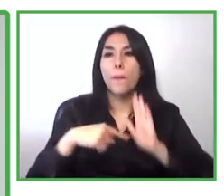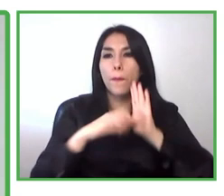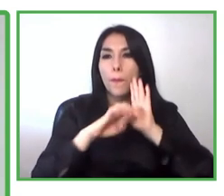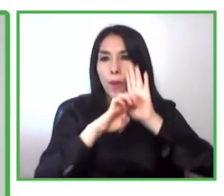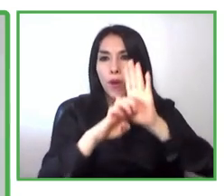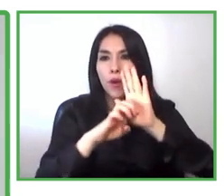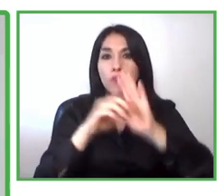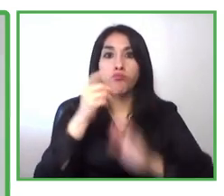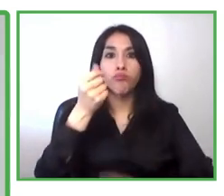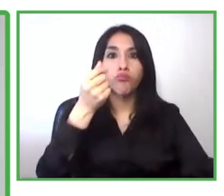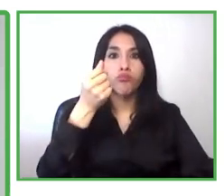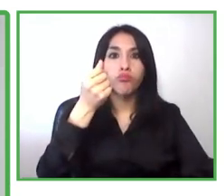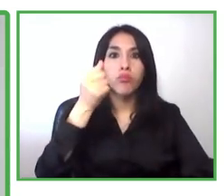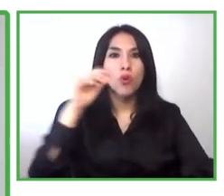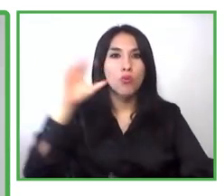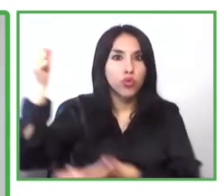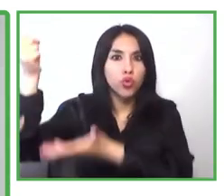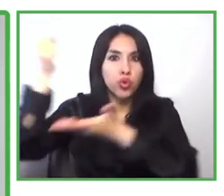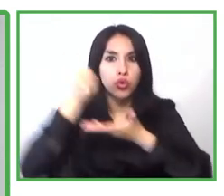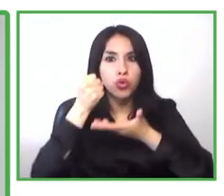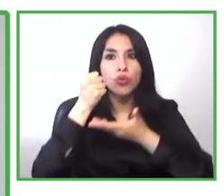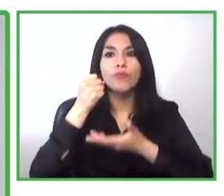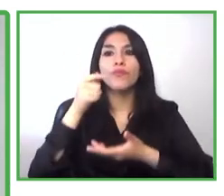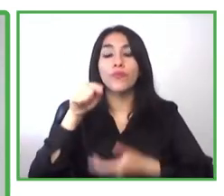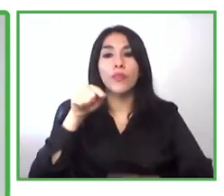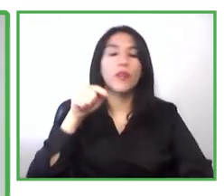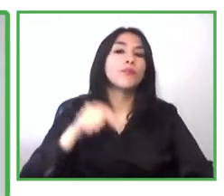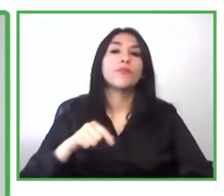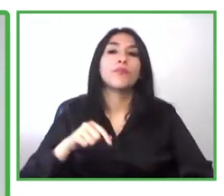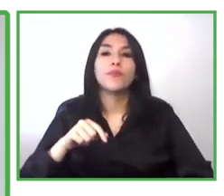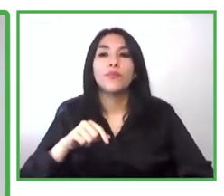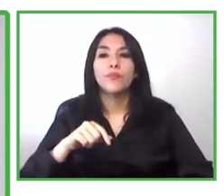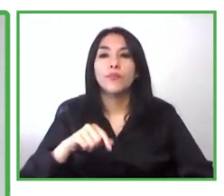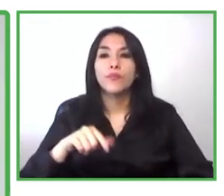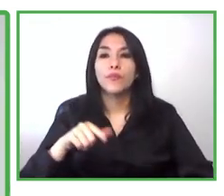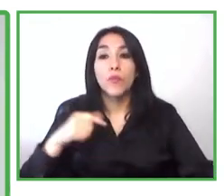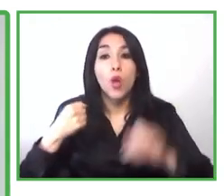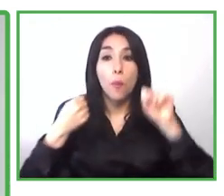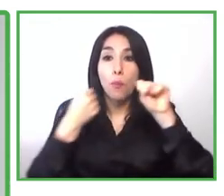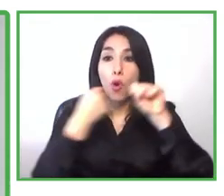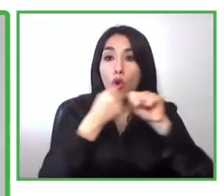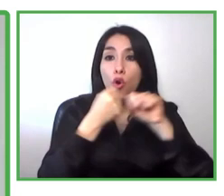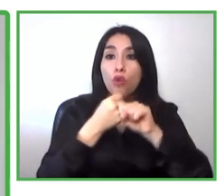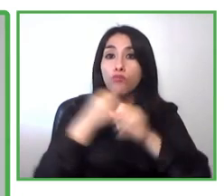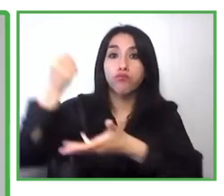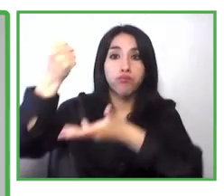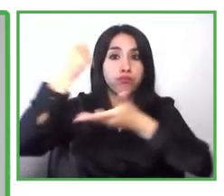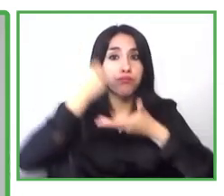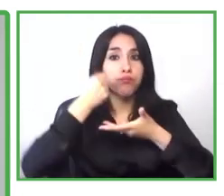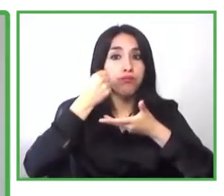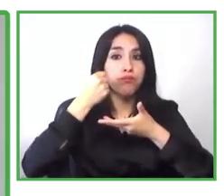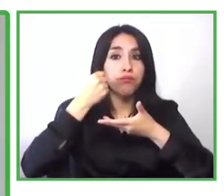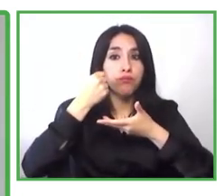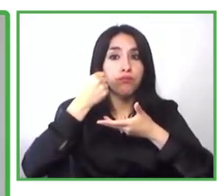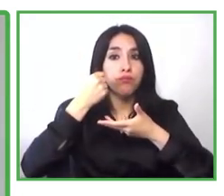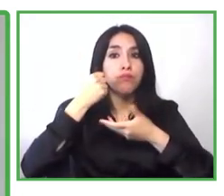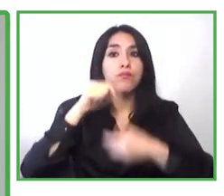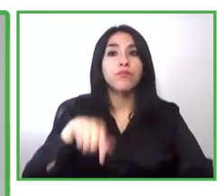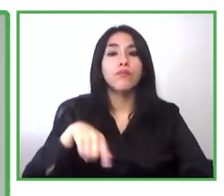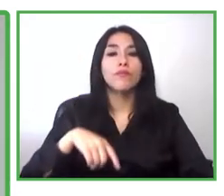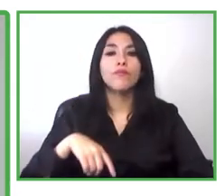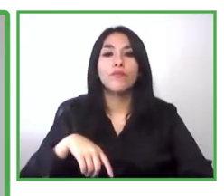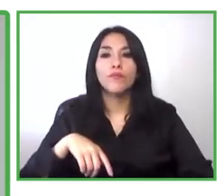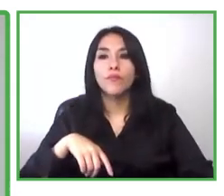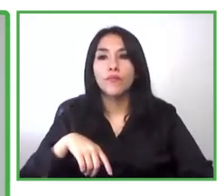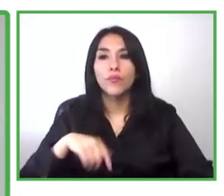to allow the to support those entrepreneurship ideas. And on the other hand, to